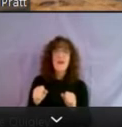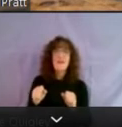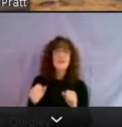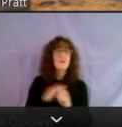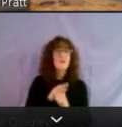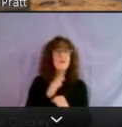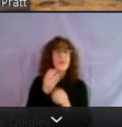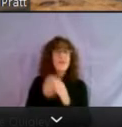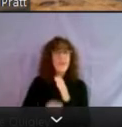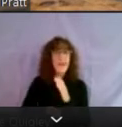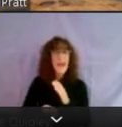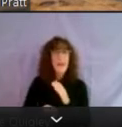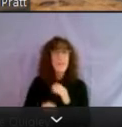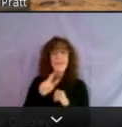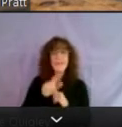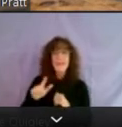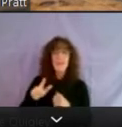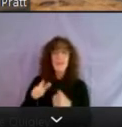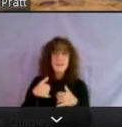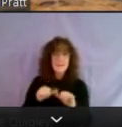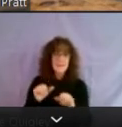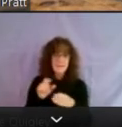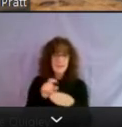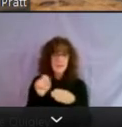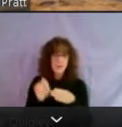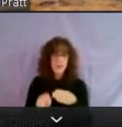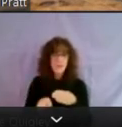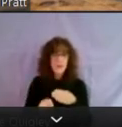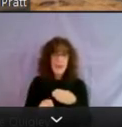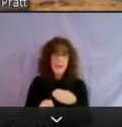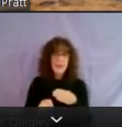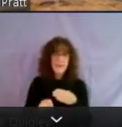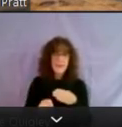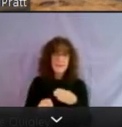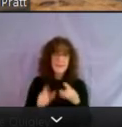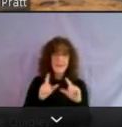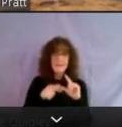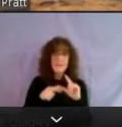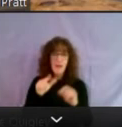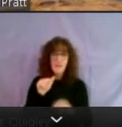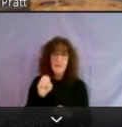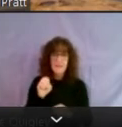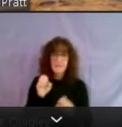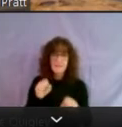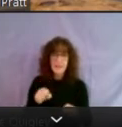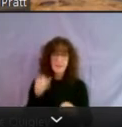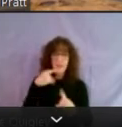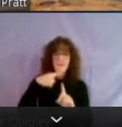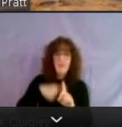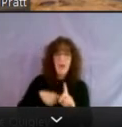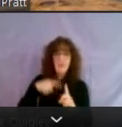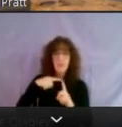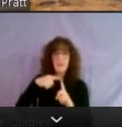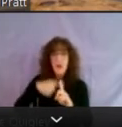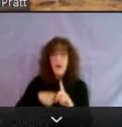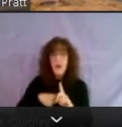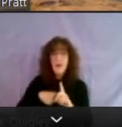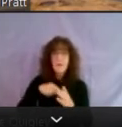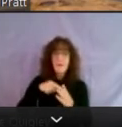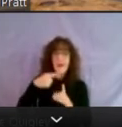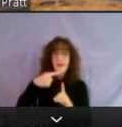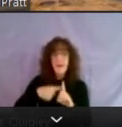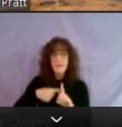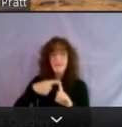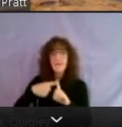is that landlords can still terminate a, uh, expiring lease. Uh, so if you're month to month or you have a term lease